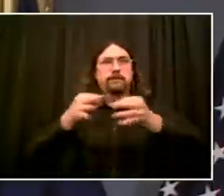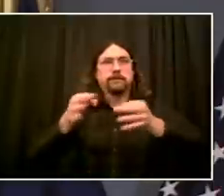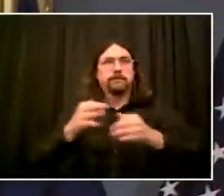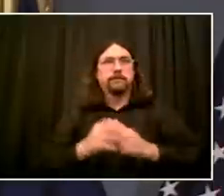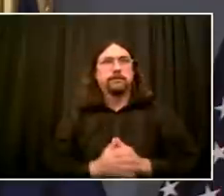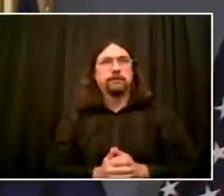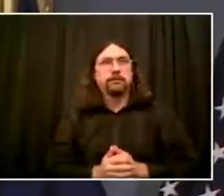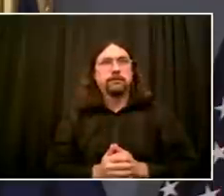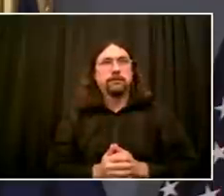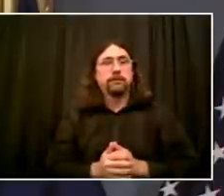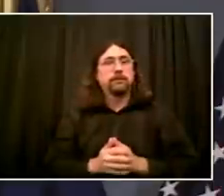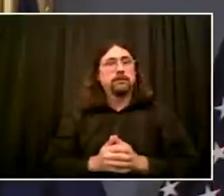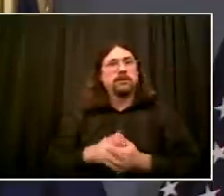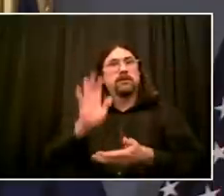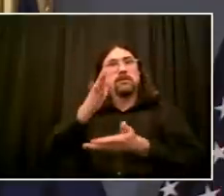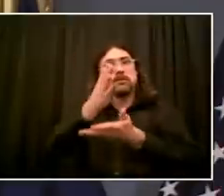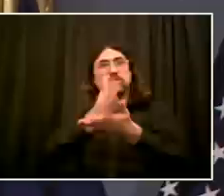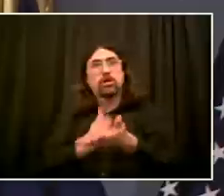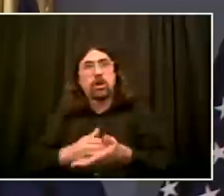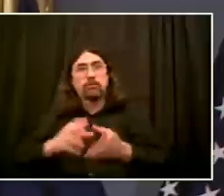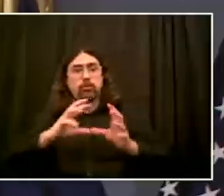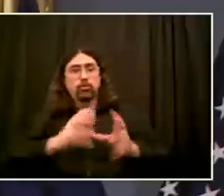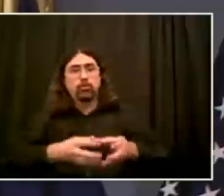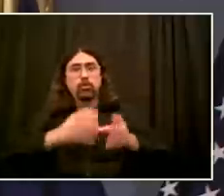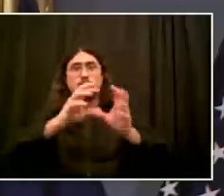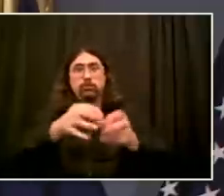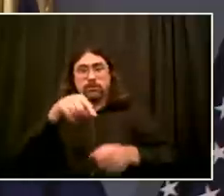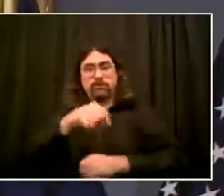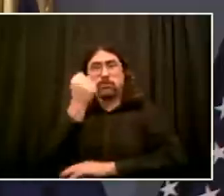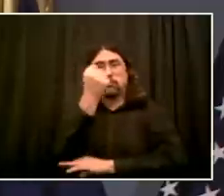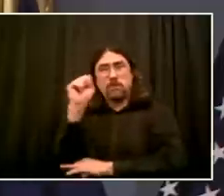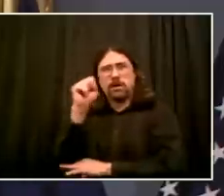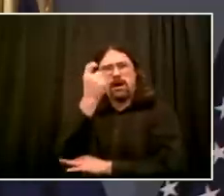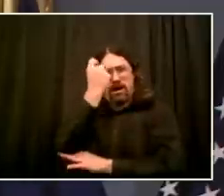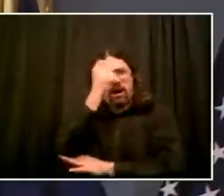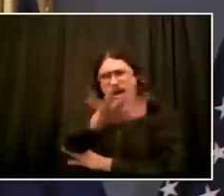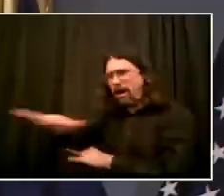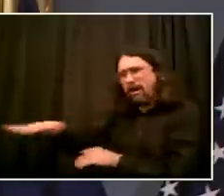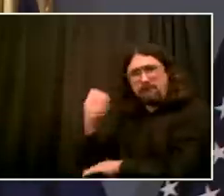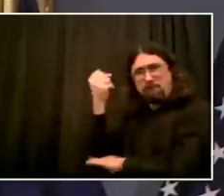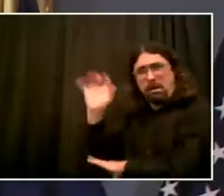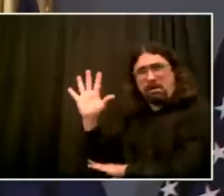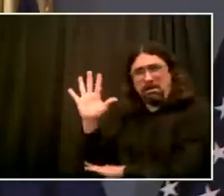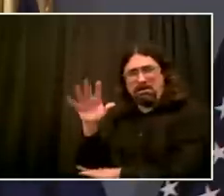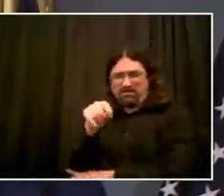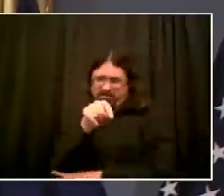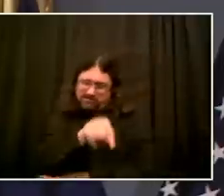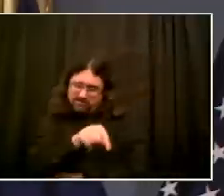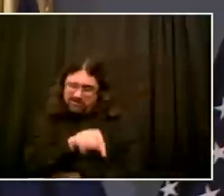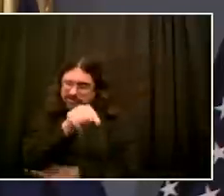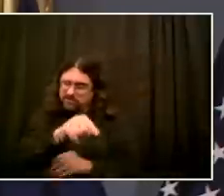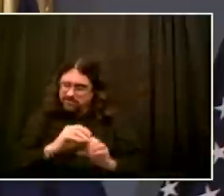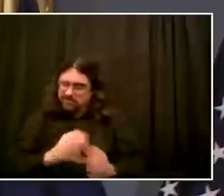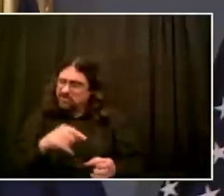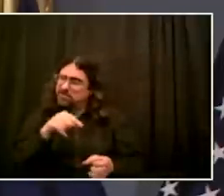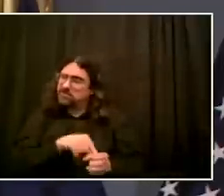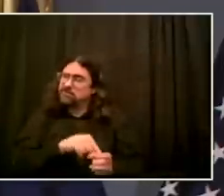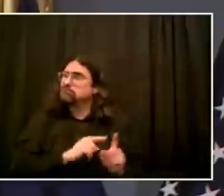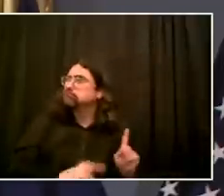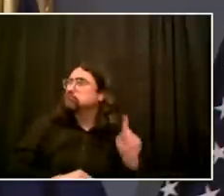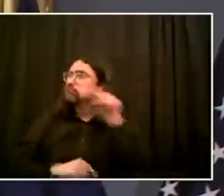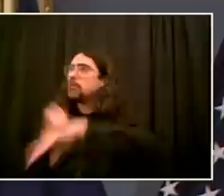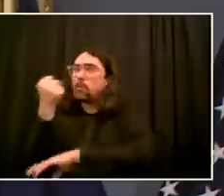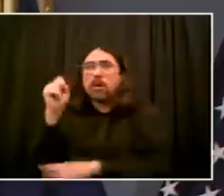It's so obvious what's happening here. Last night, I was communicating with mayors all over the country. Everyone was experiencing the same